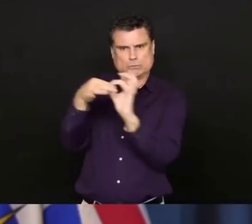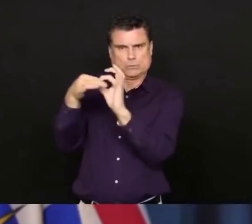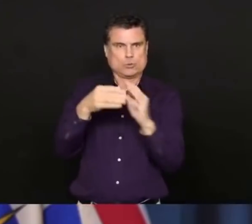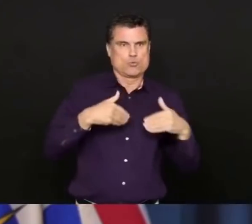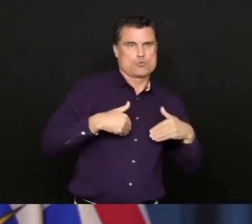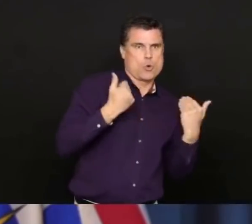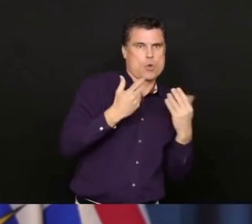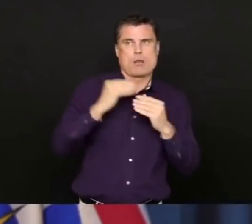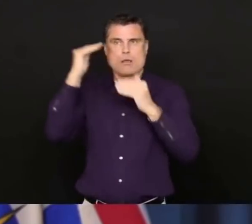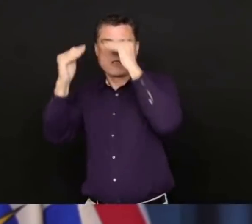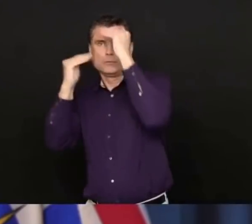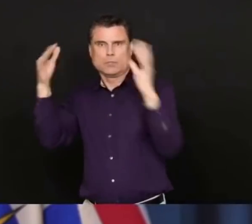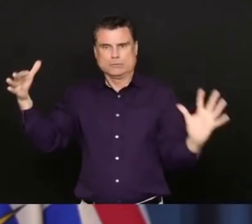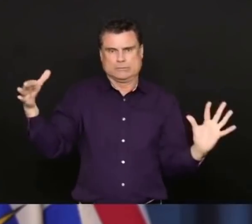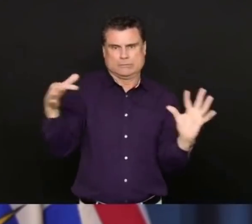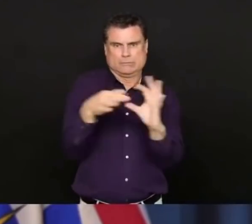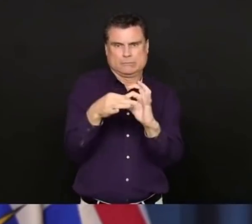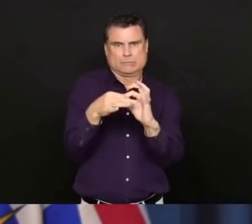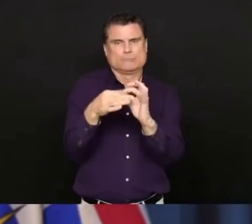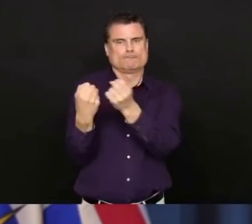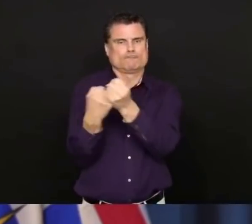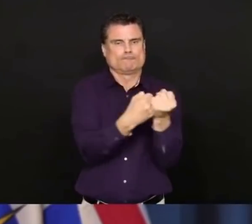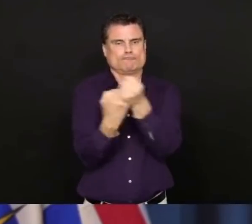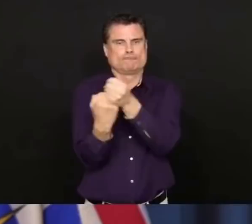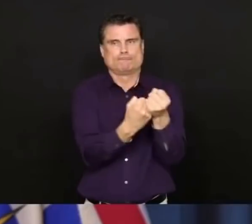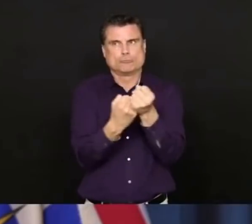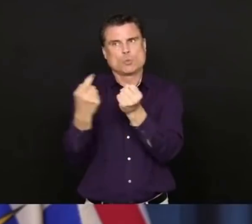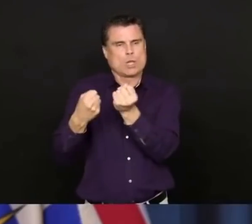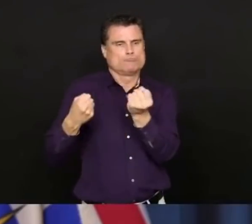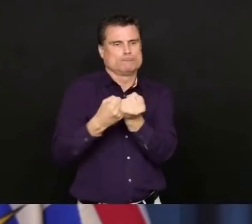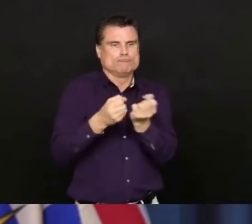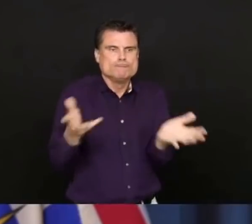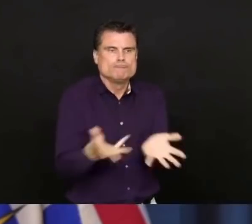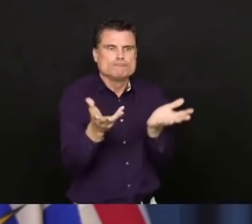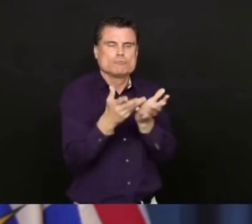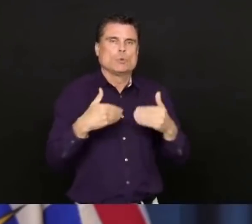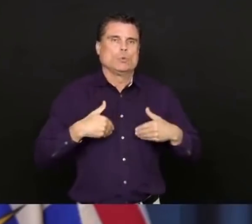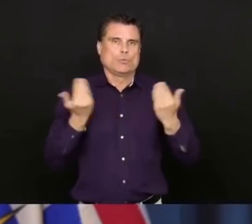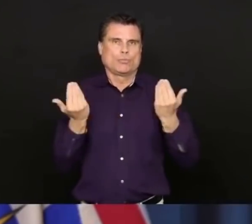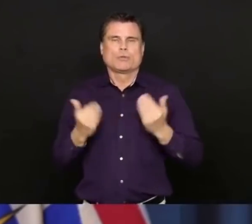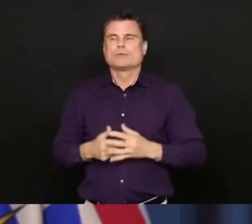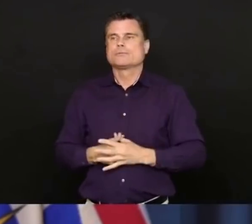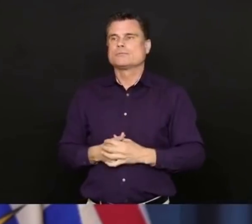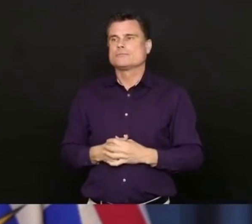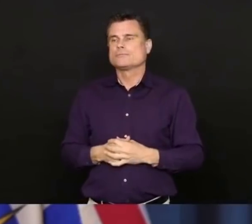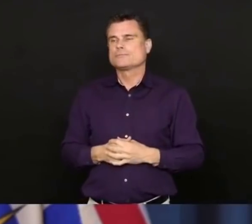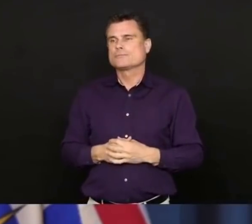stay connected in doing that and we can do that in a way that supports them through this really difficult time.